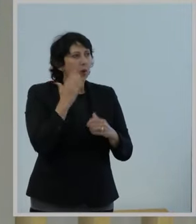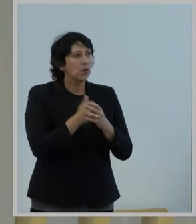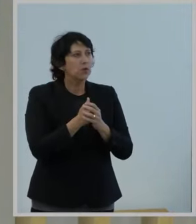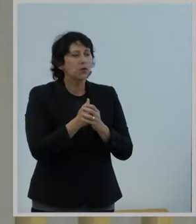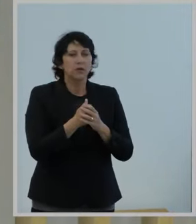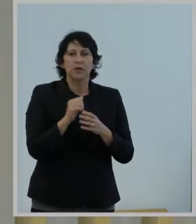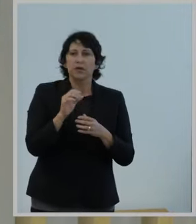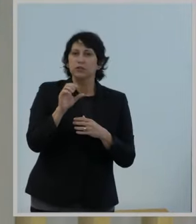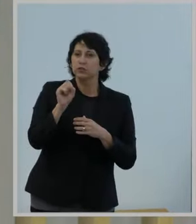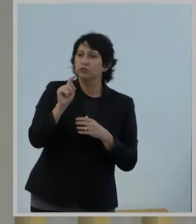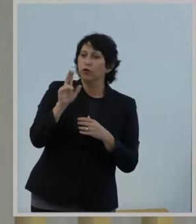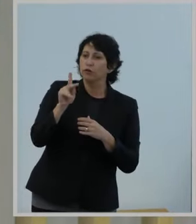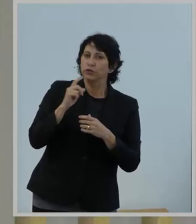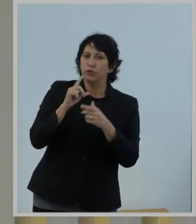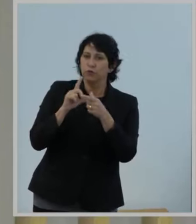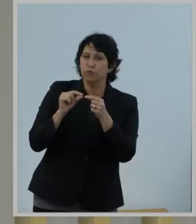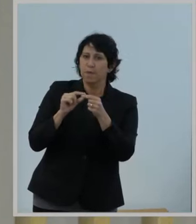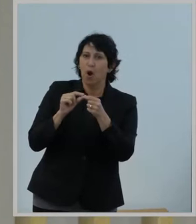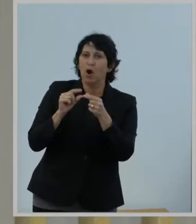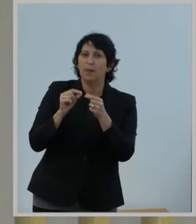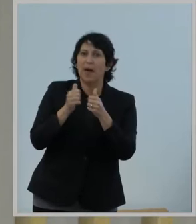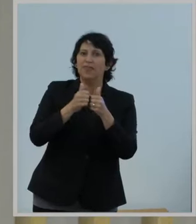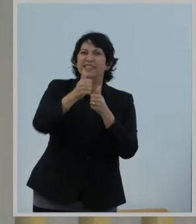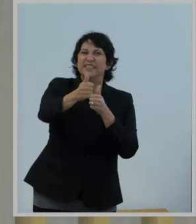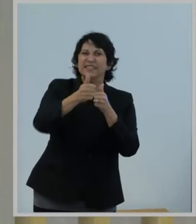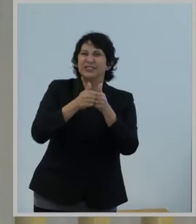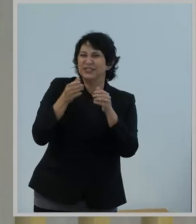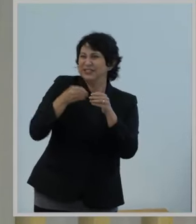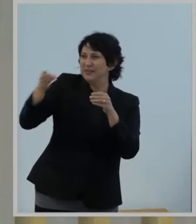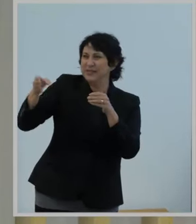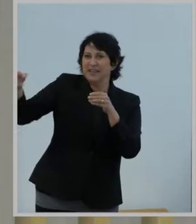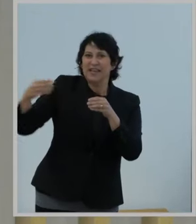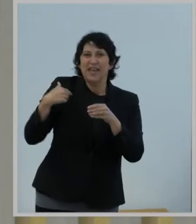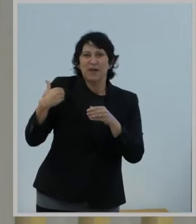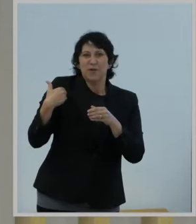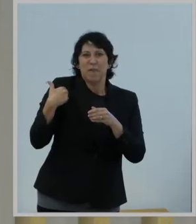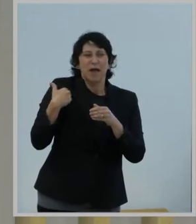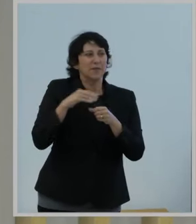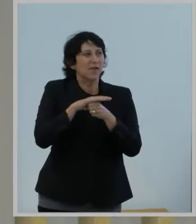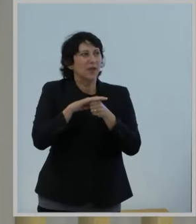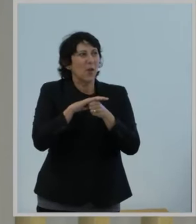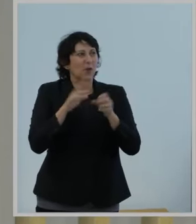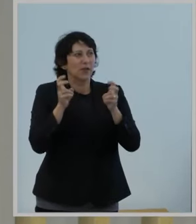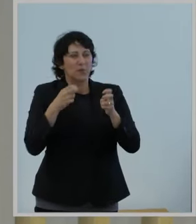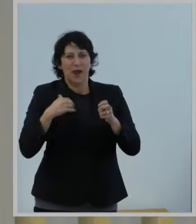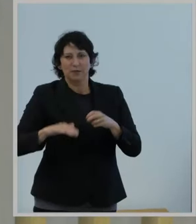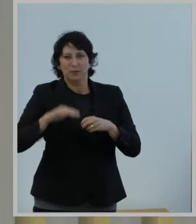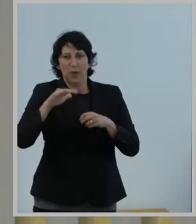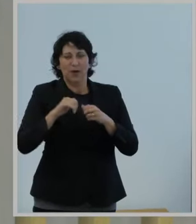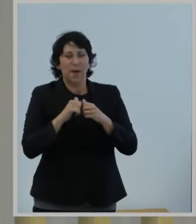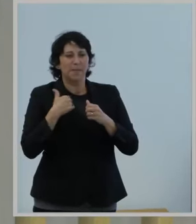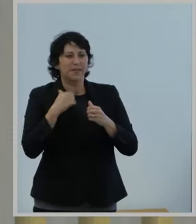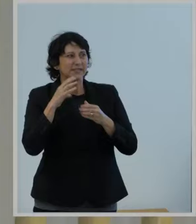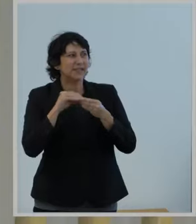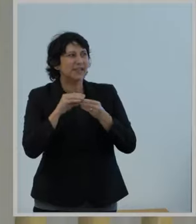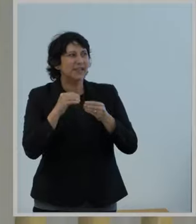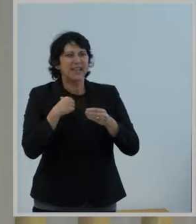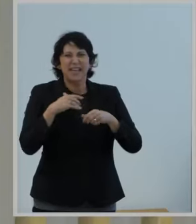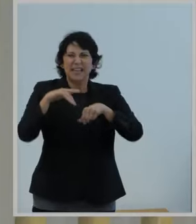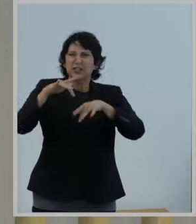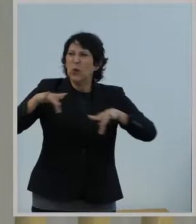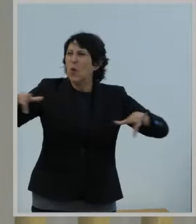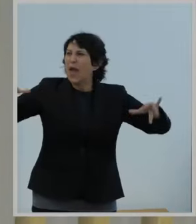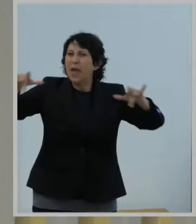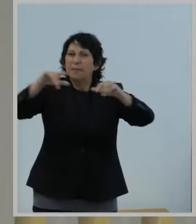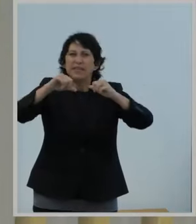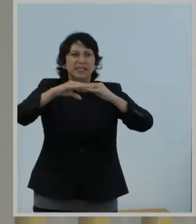Commissioner Starks, your remarks about distance between neighbors and cannabis reminded me of a local expression from when I was growing up. It was so empty and so flat